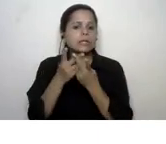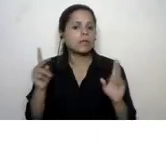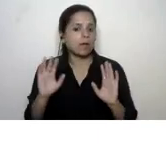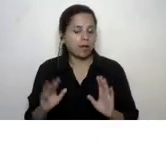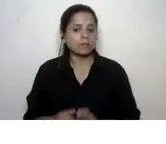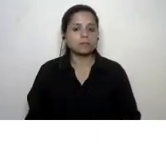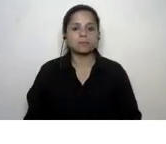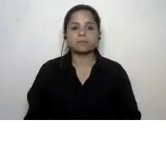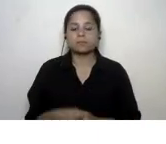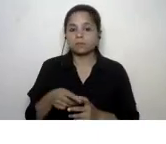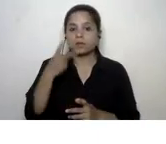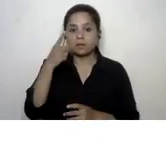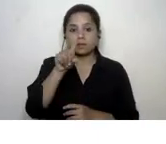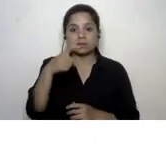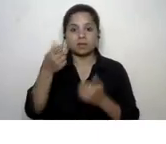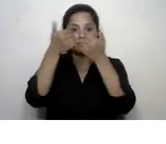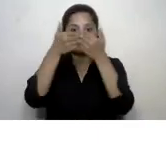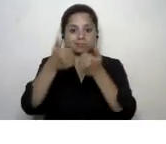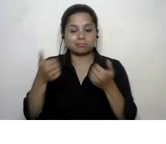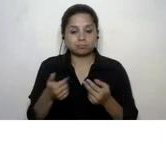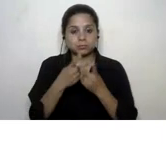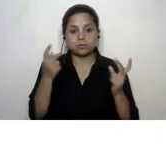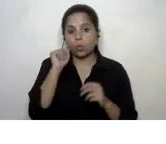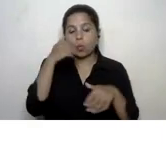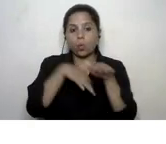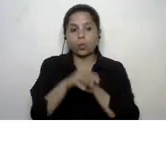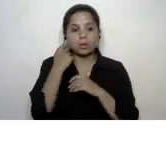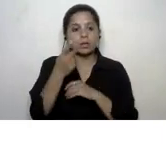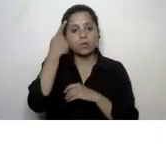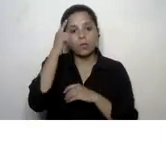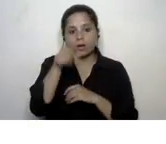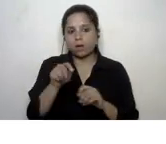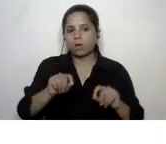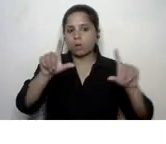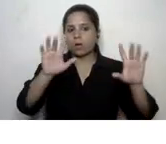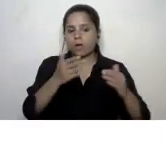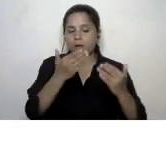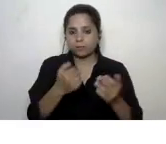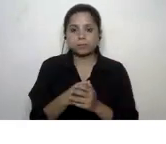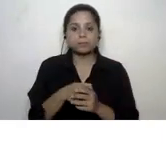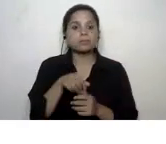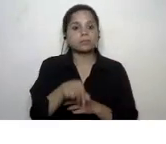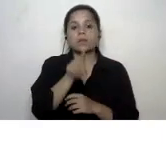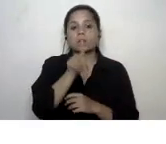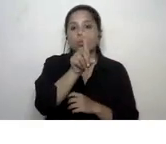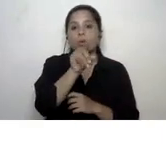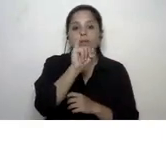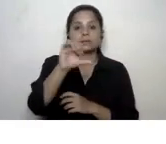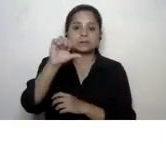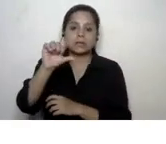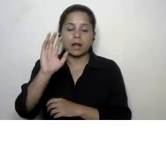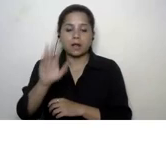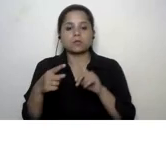so the framework of the 17 sdgs is up on your screen now there are 169 targets